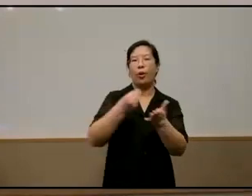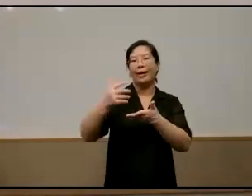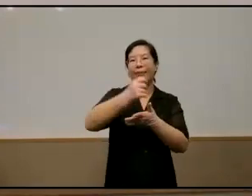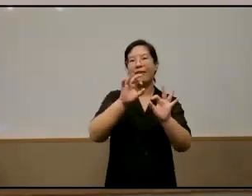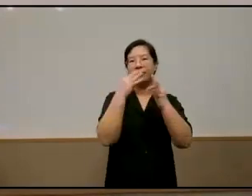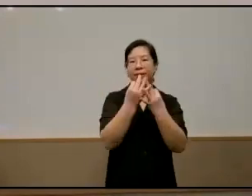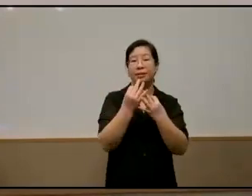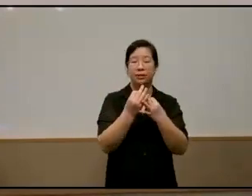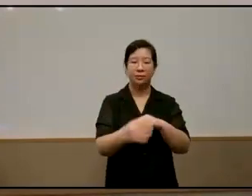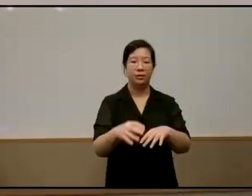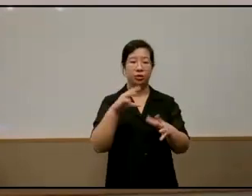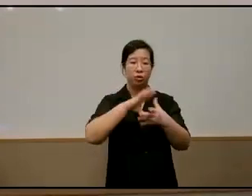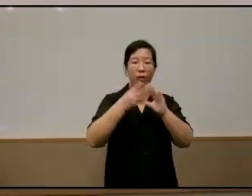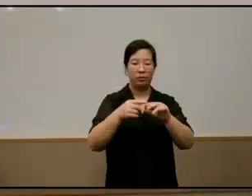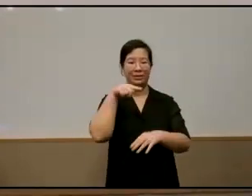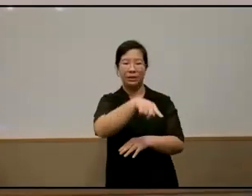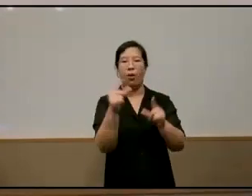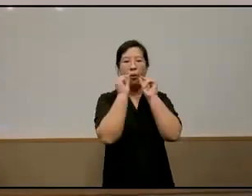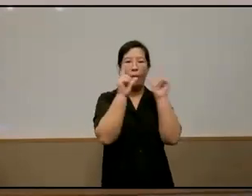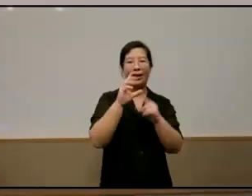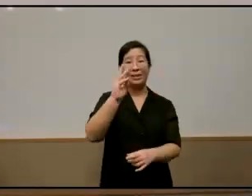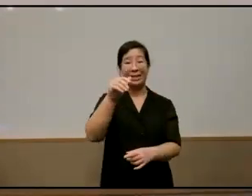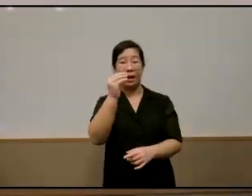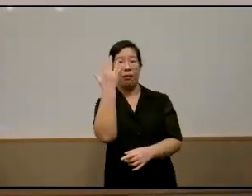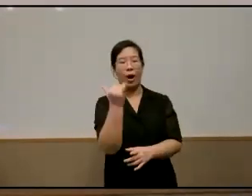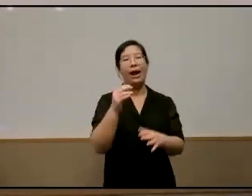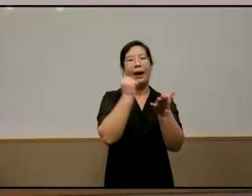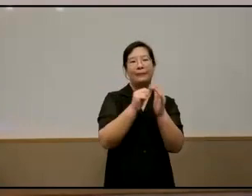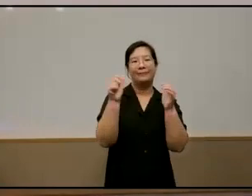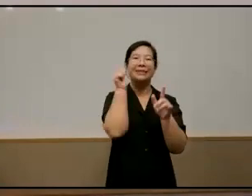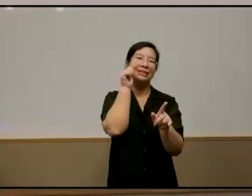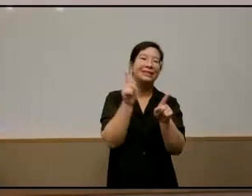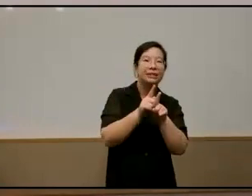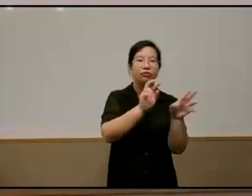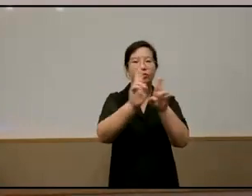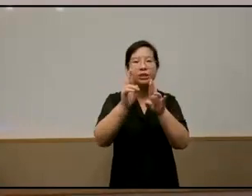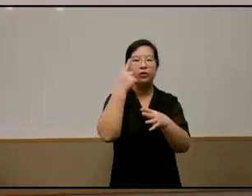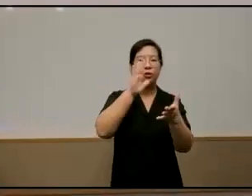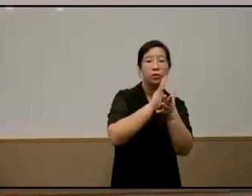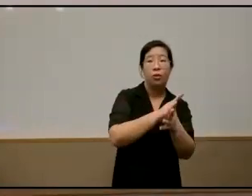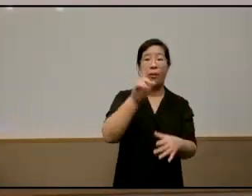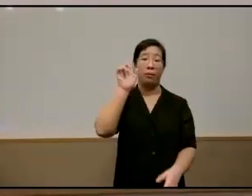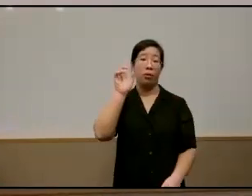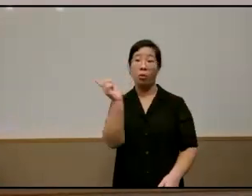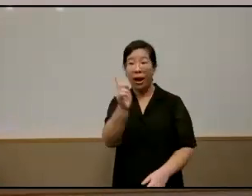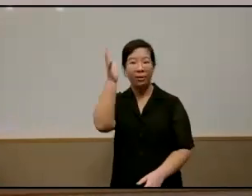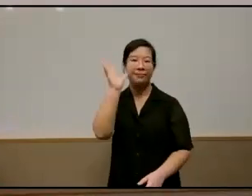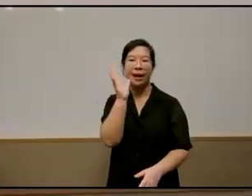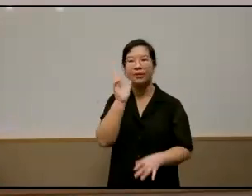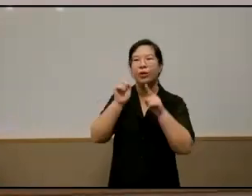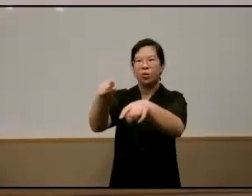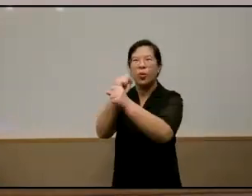story he wakes up at 6 a.m to help his sister get ready for school while his parents are already out at work doing a few jobs to make ends meet